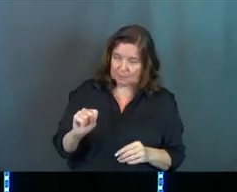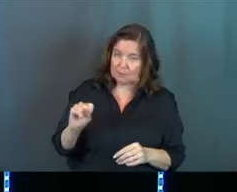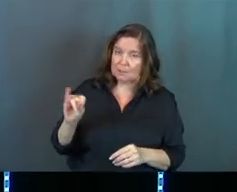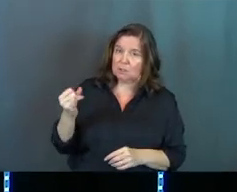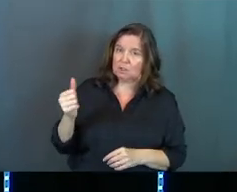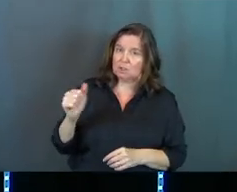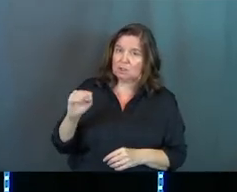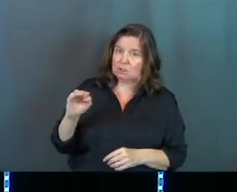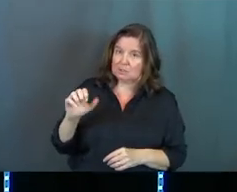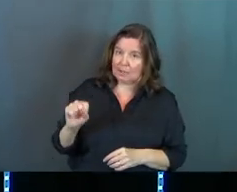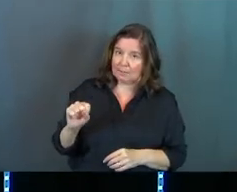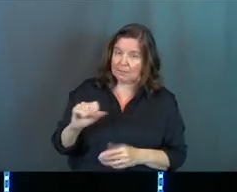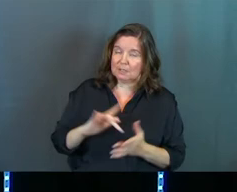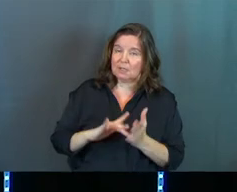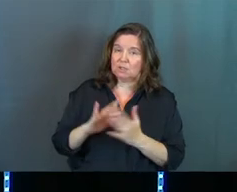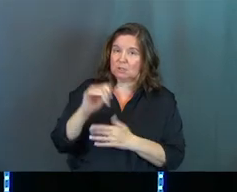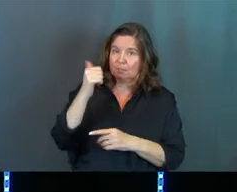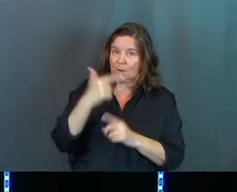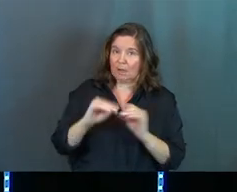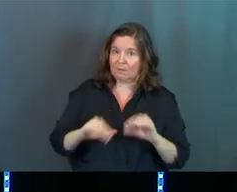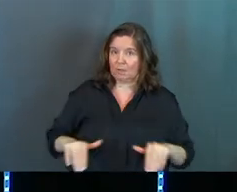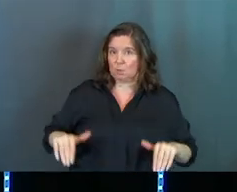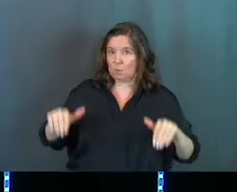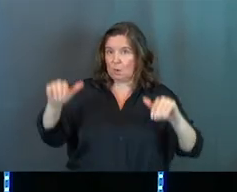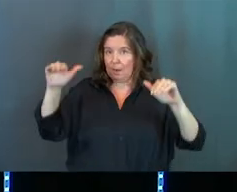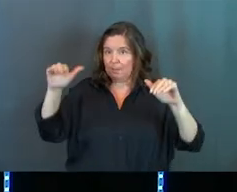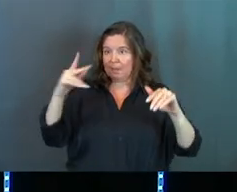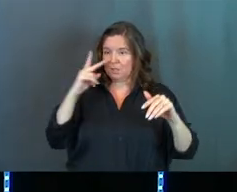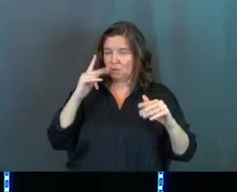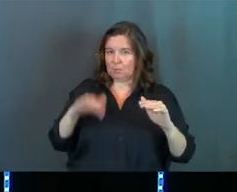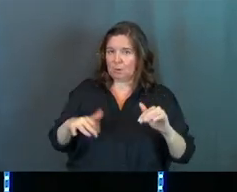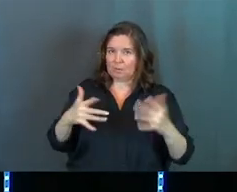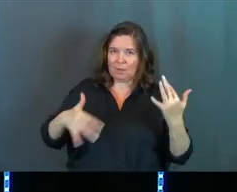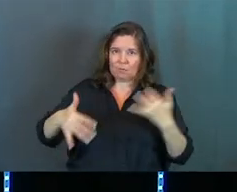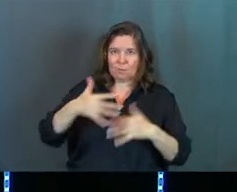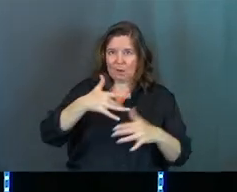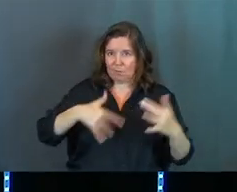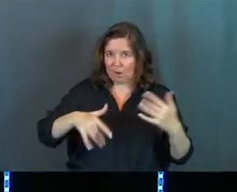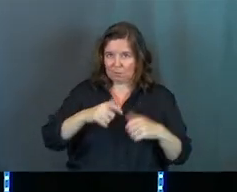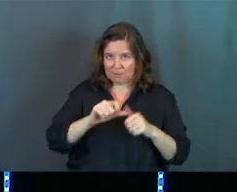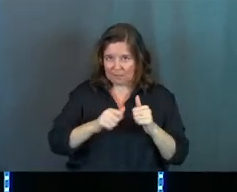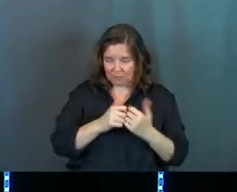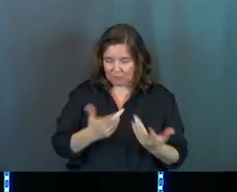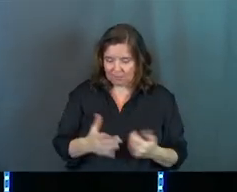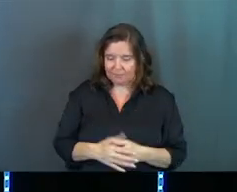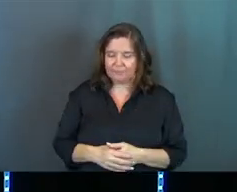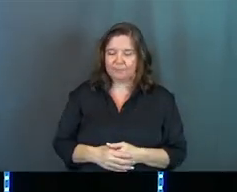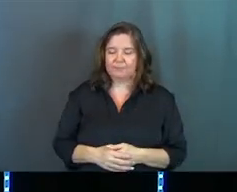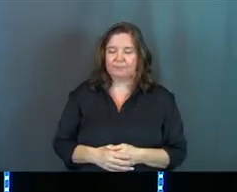James and Jesus' brothers obviously grew up with Jesus. They saw Jesus grow up. They ran around in diapers together probably, okay?